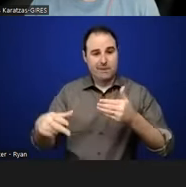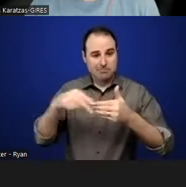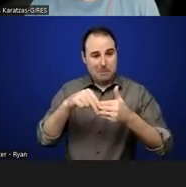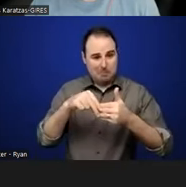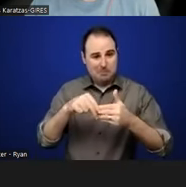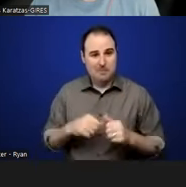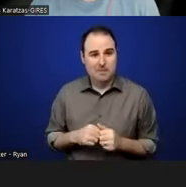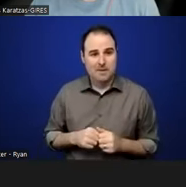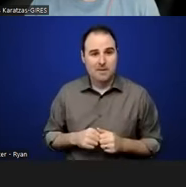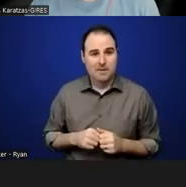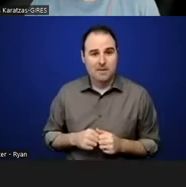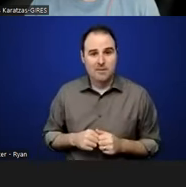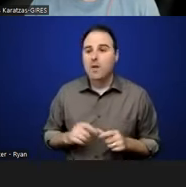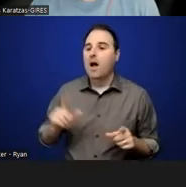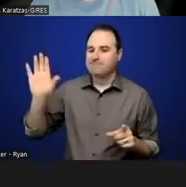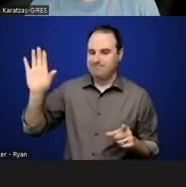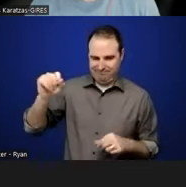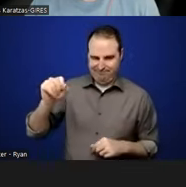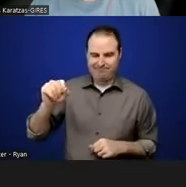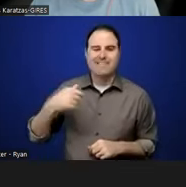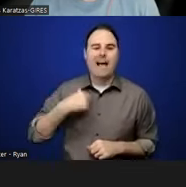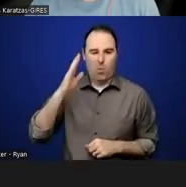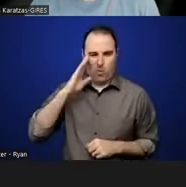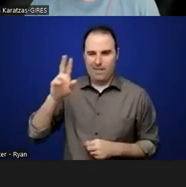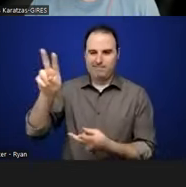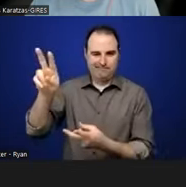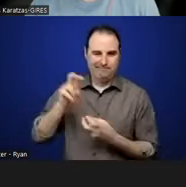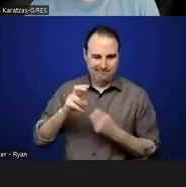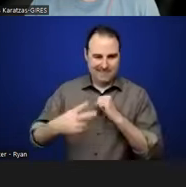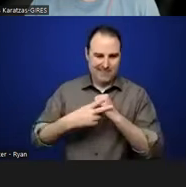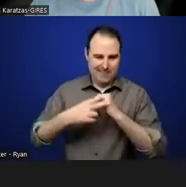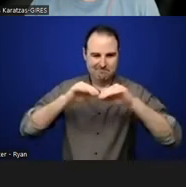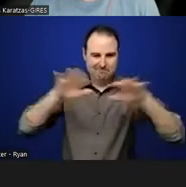I'll make a bibliography and send it out. Oh, gosh. Thank you so much, Bethany.